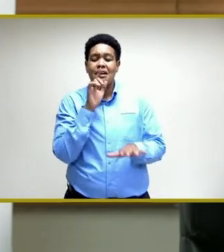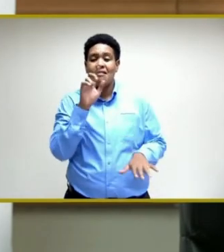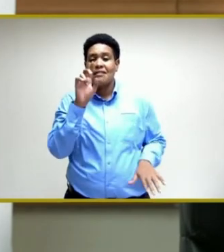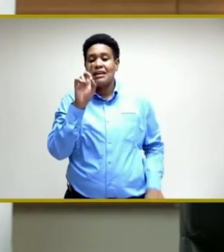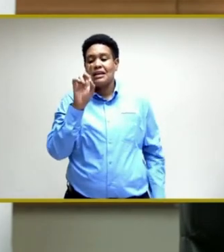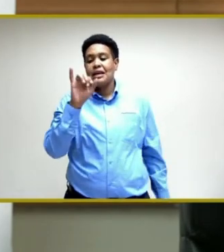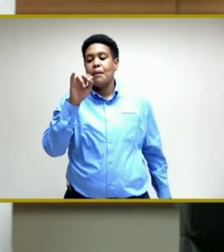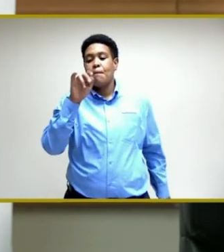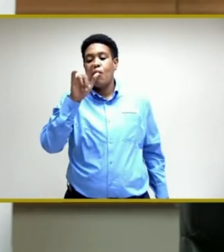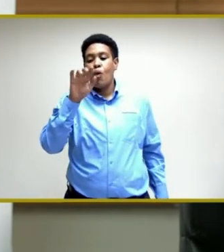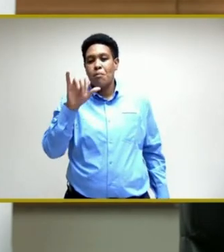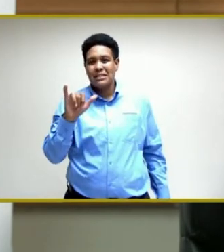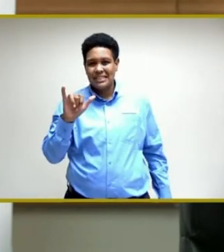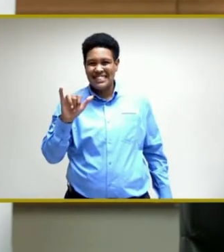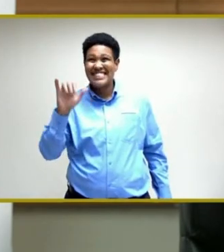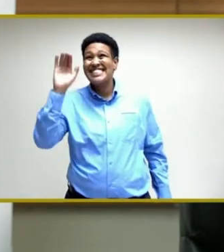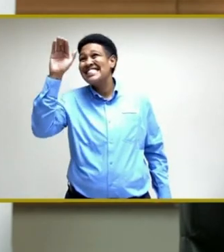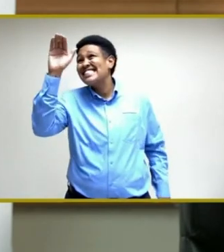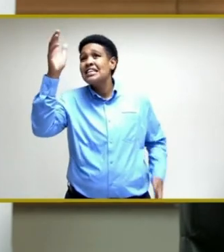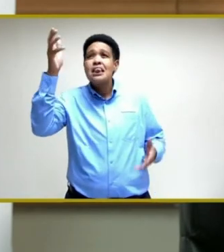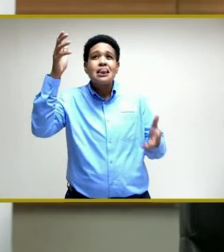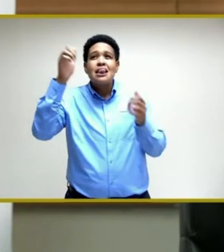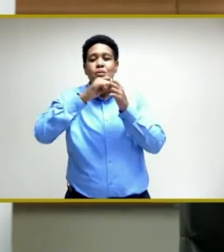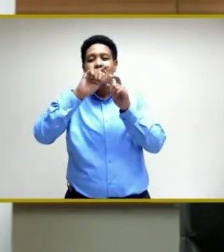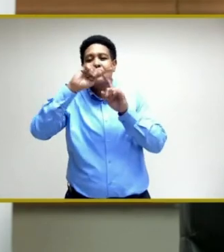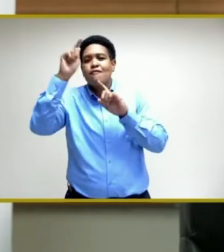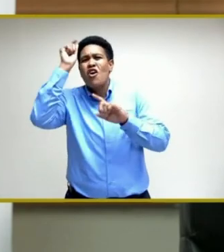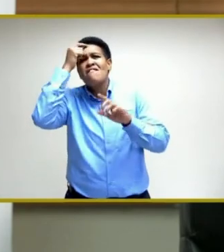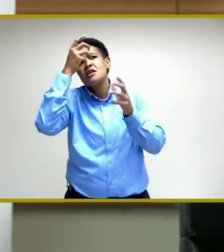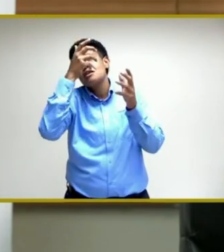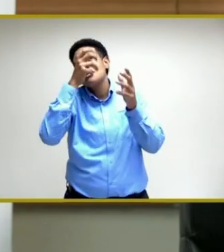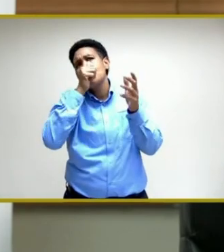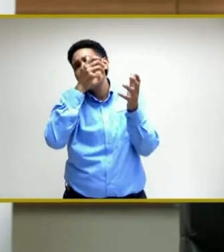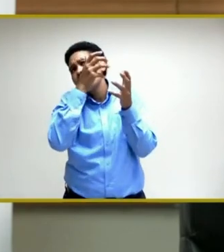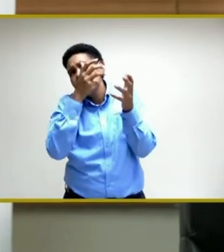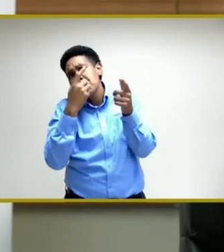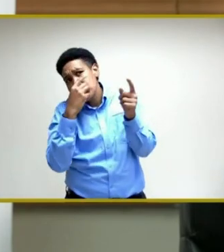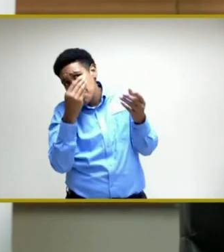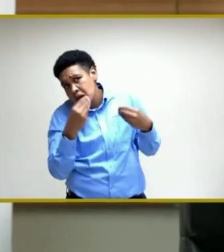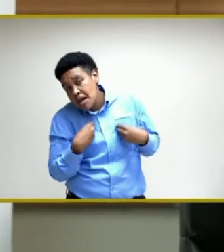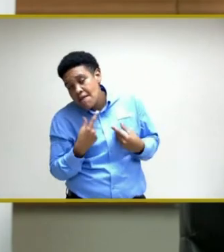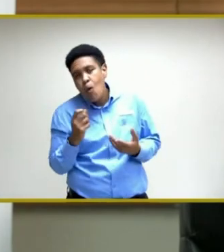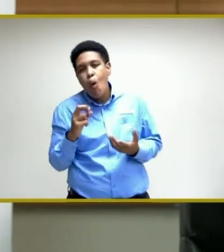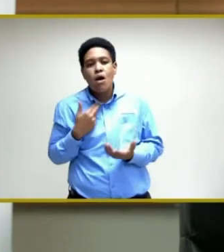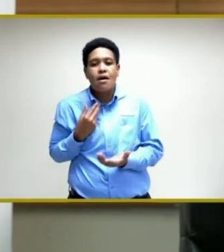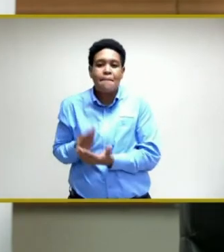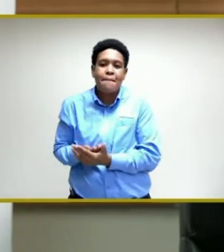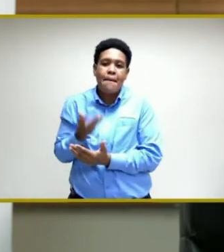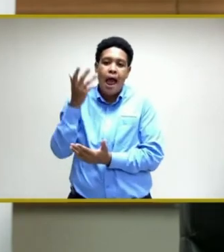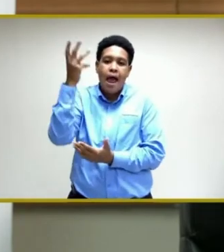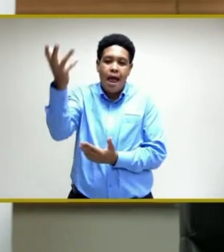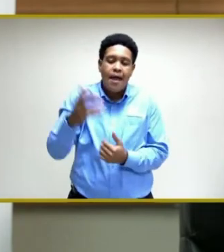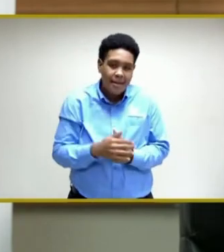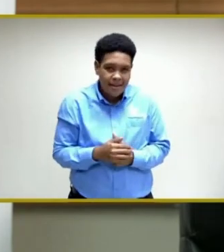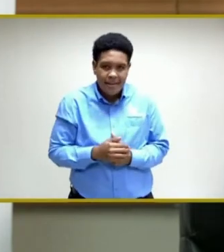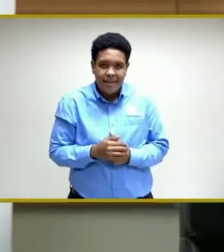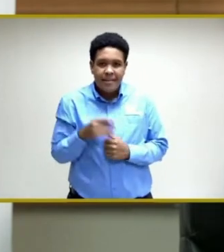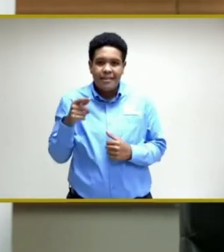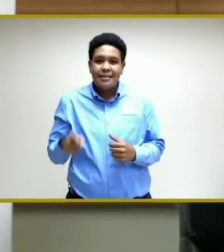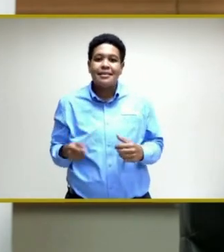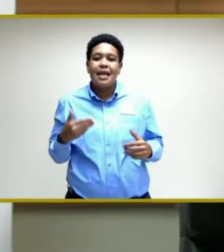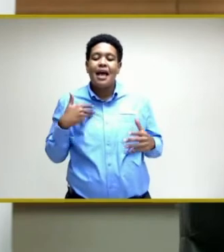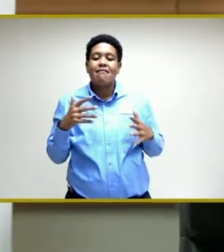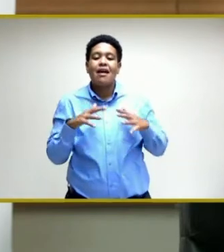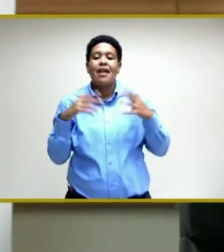and procurement or purchase. This is a classic case of having a lot of